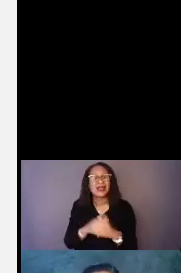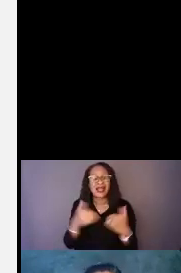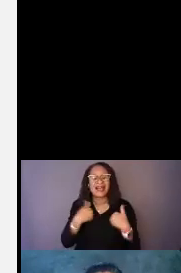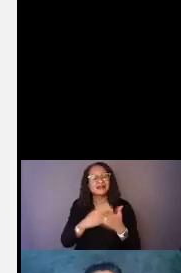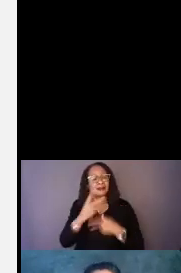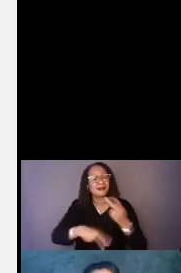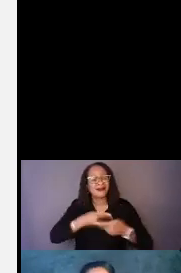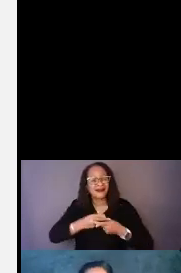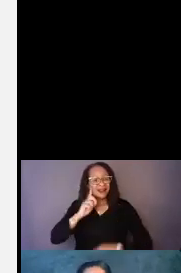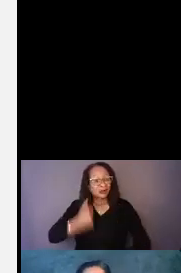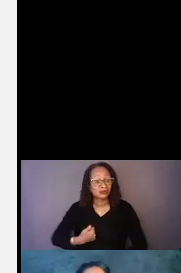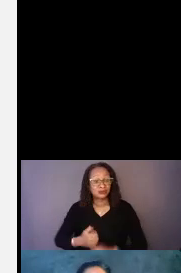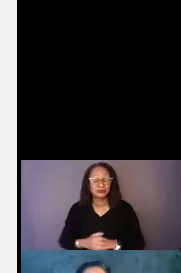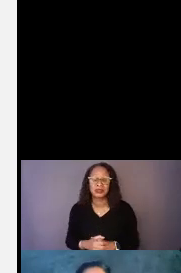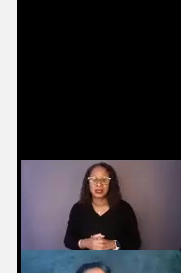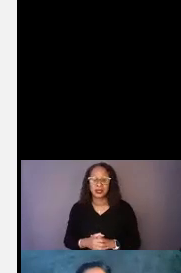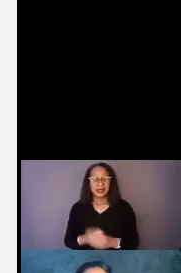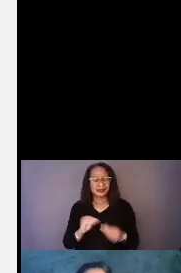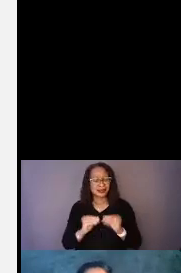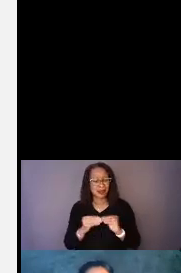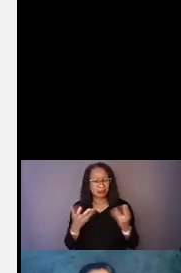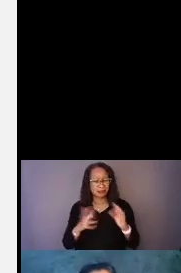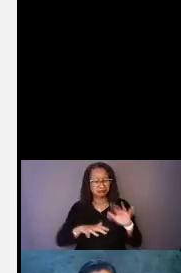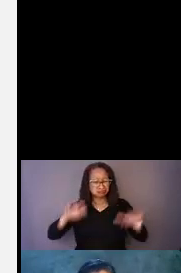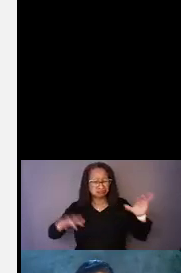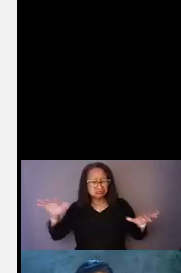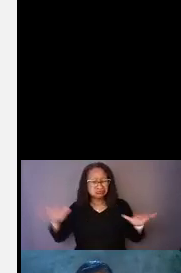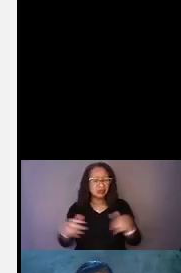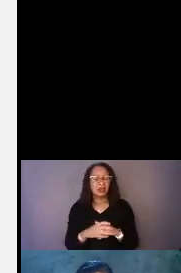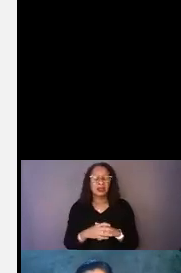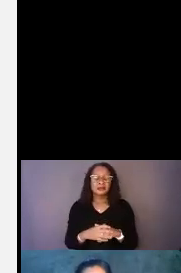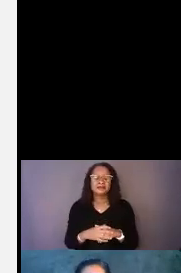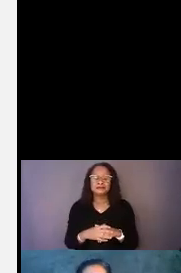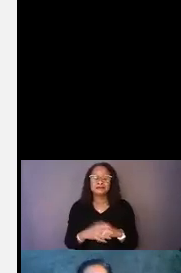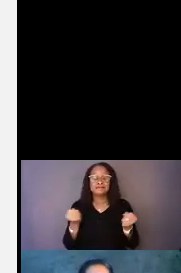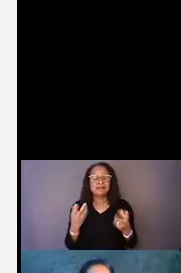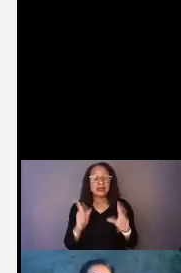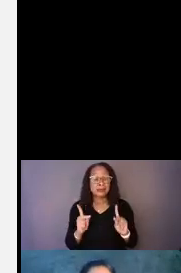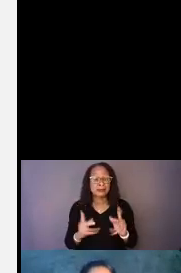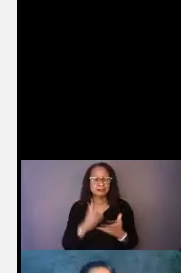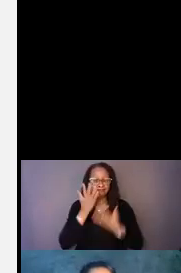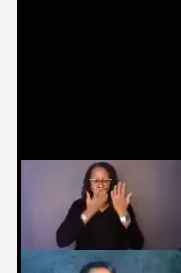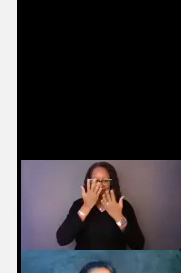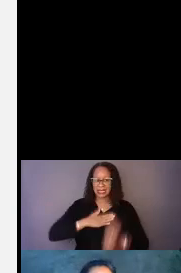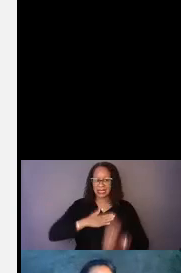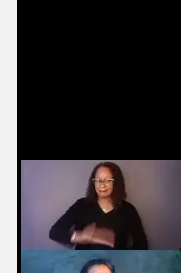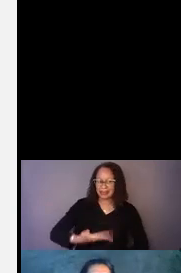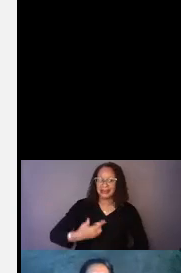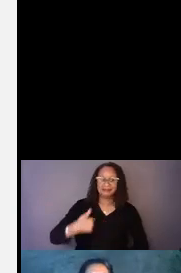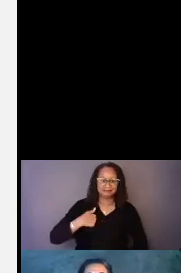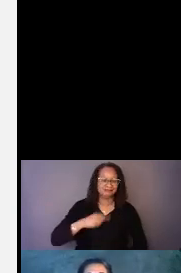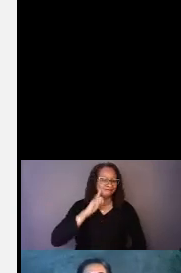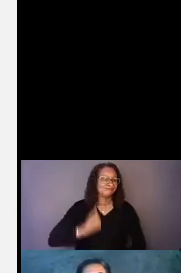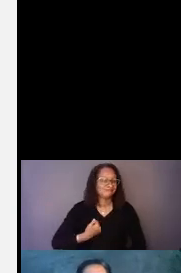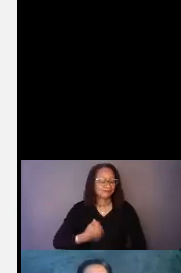hearing loss. And why are the numbers so wonky? Well, a lot of people are embarrassed to admit that they have a hearing loss